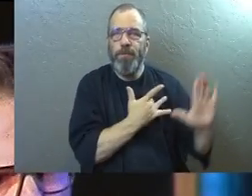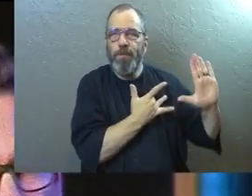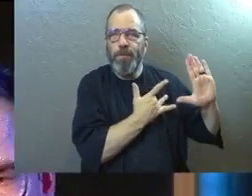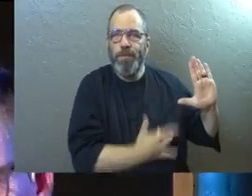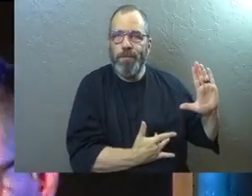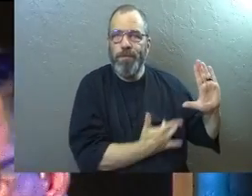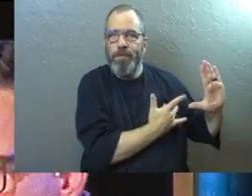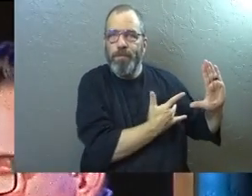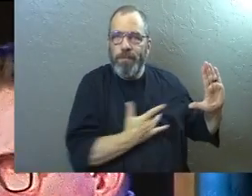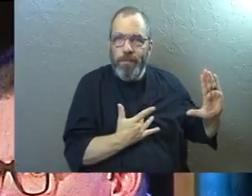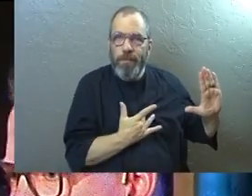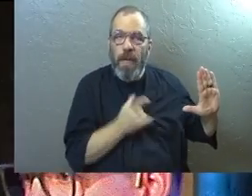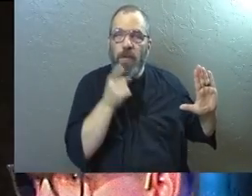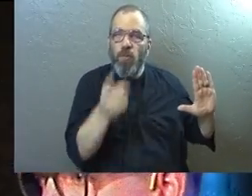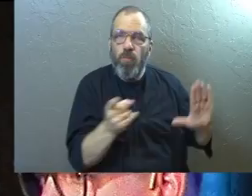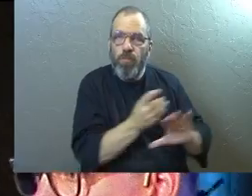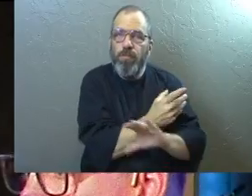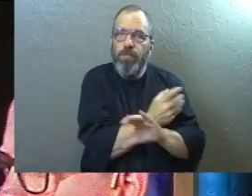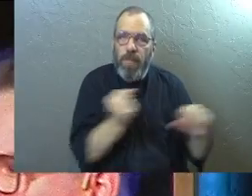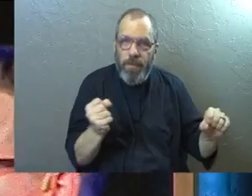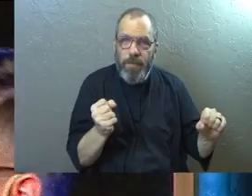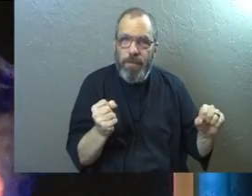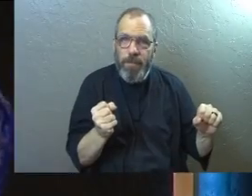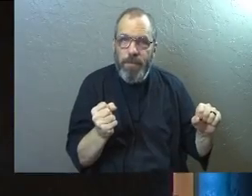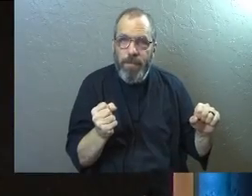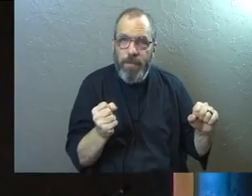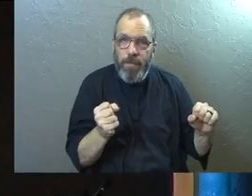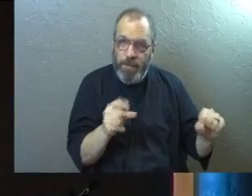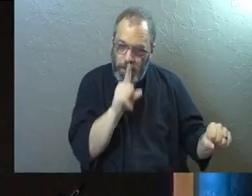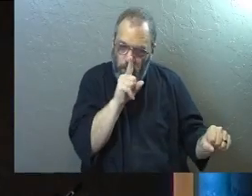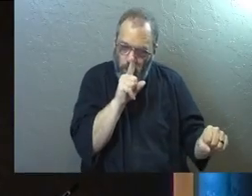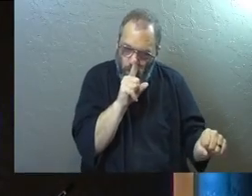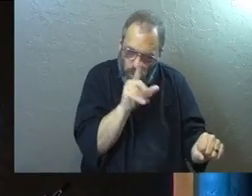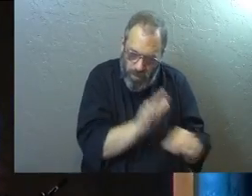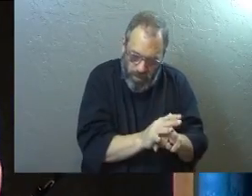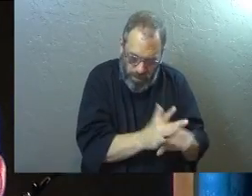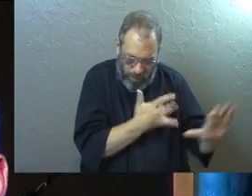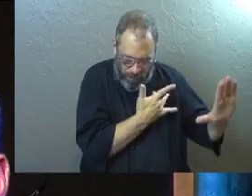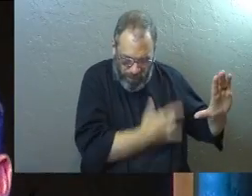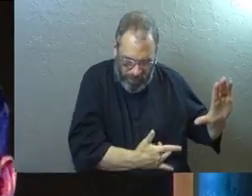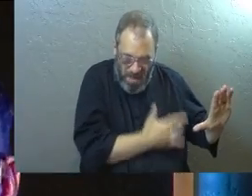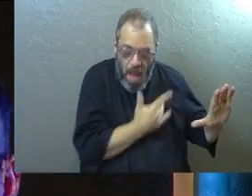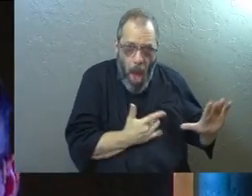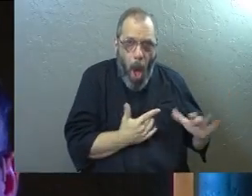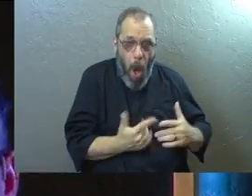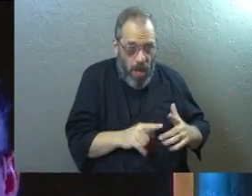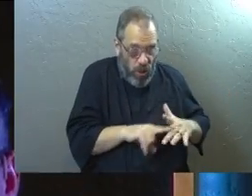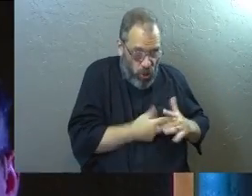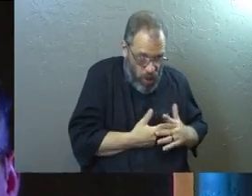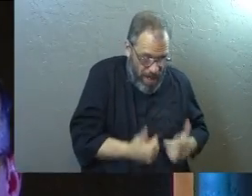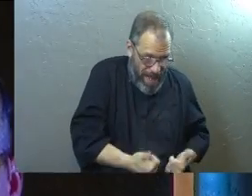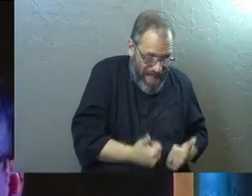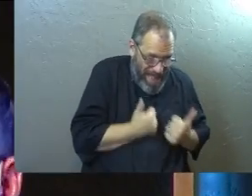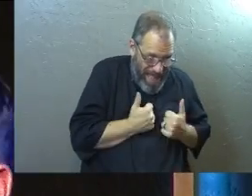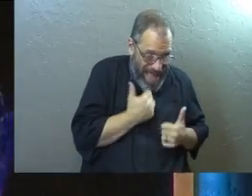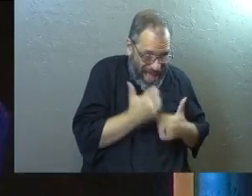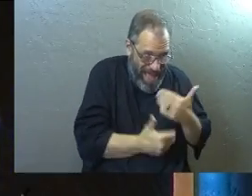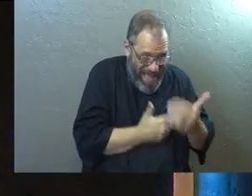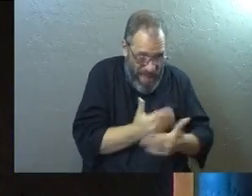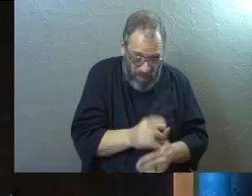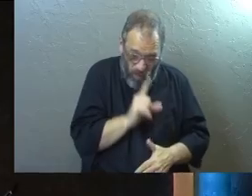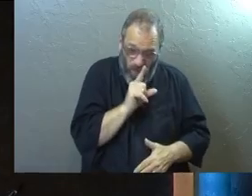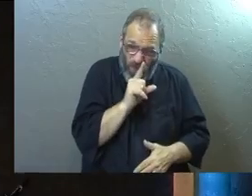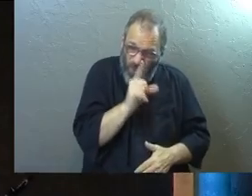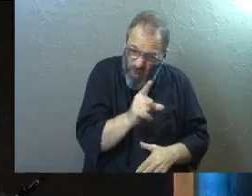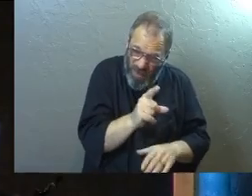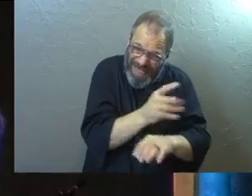that you will be rescued. It is the guarantee that no matter how you begin the Christian life, if you are